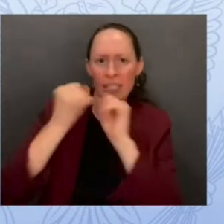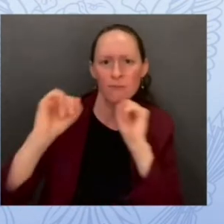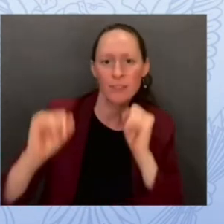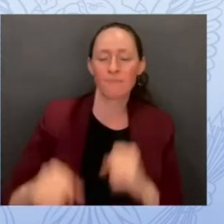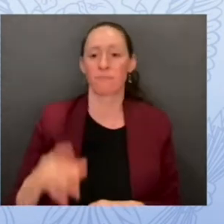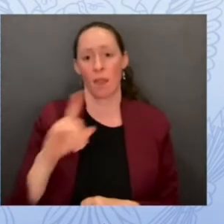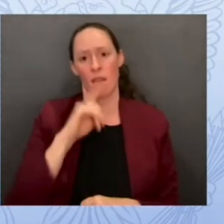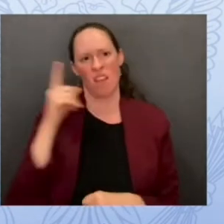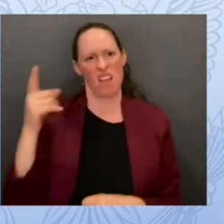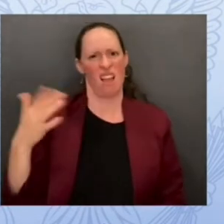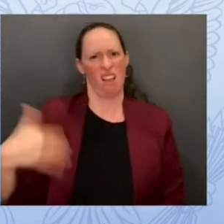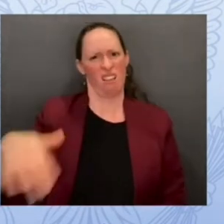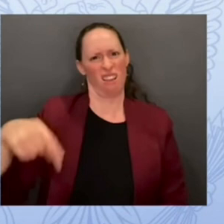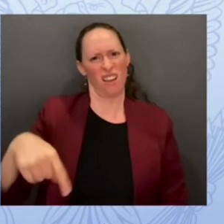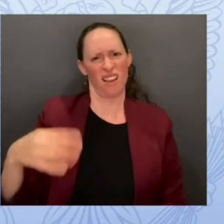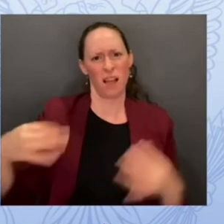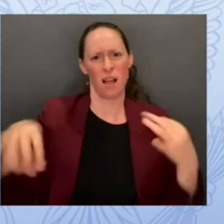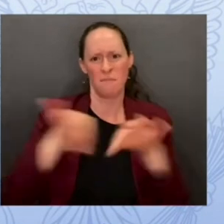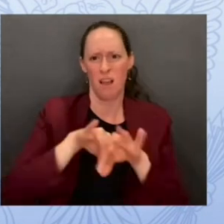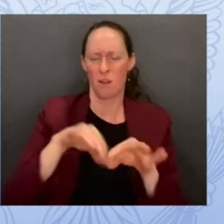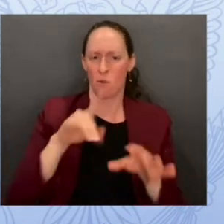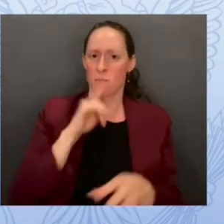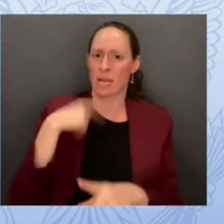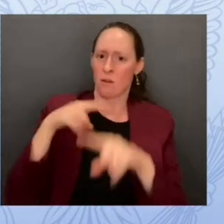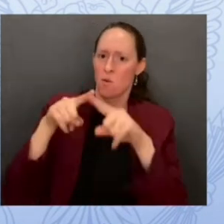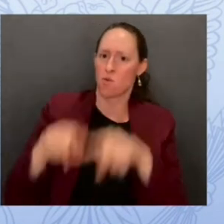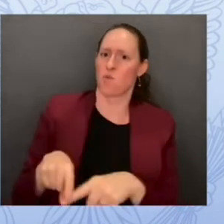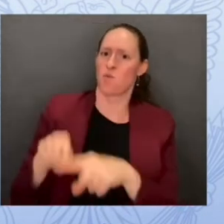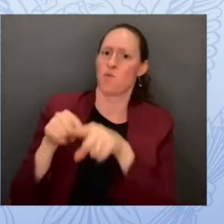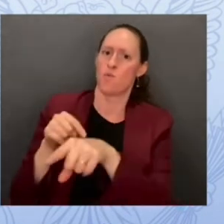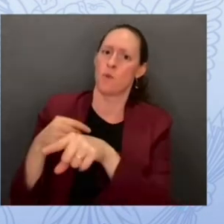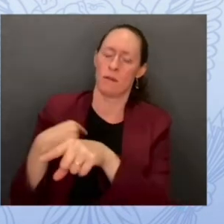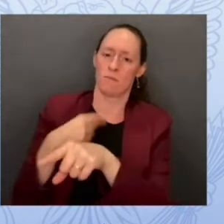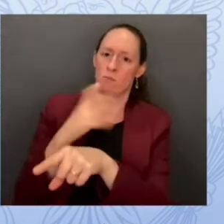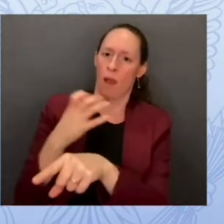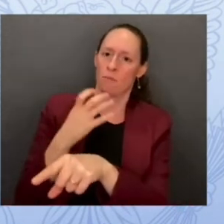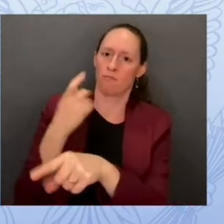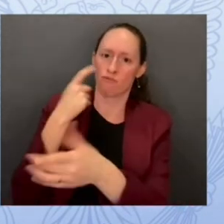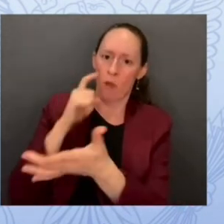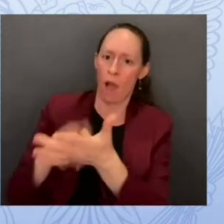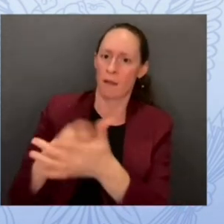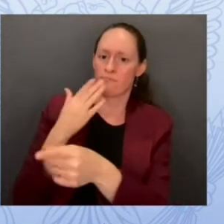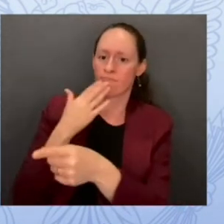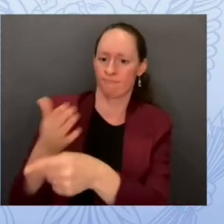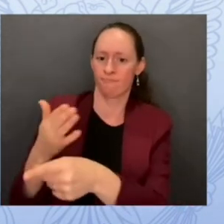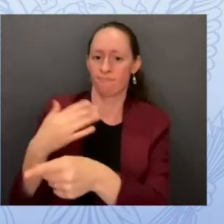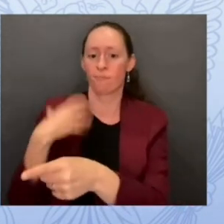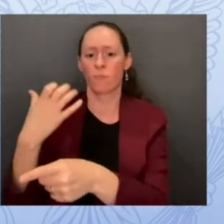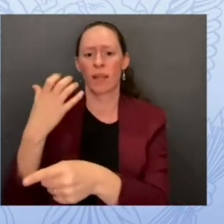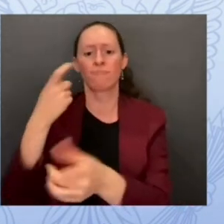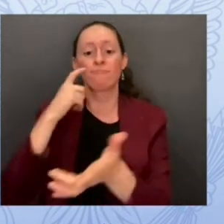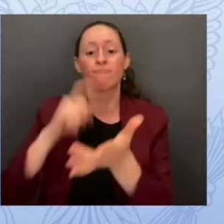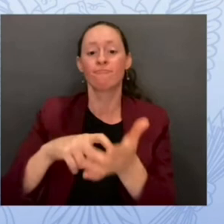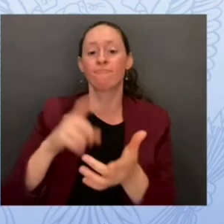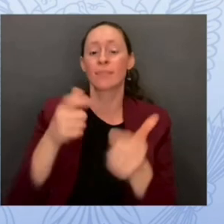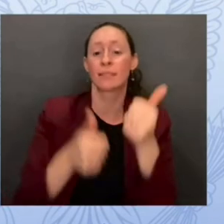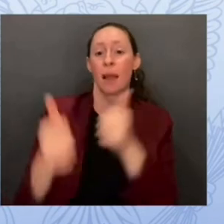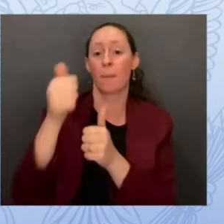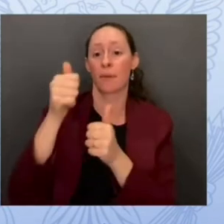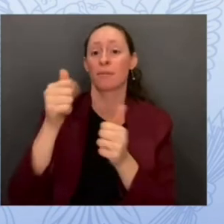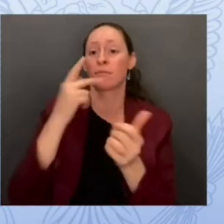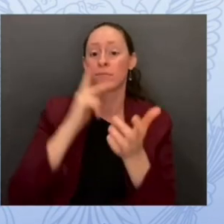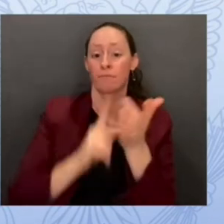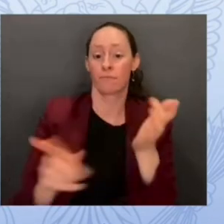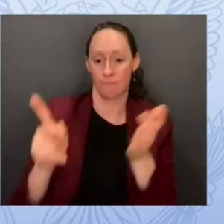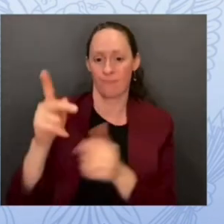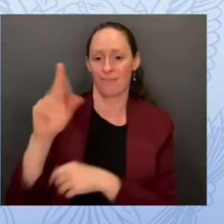leadership and Deputy Secretary Cindy Martin also, your passion on this topic. As a former superintendent of schools in San Diego, you recognize how